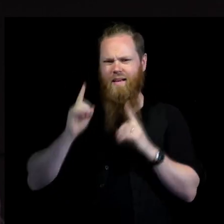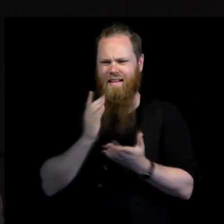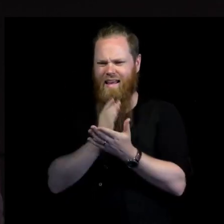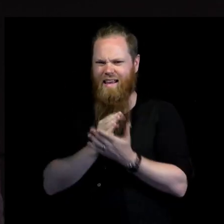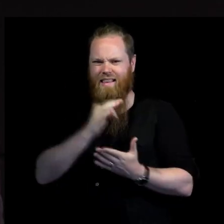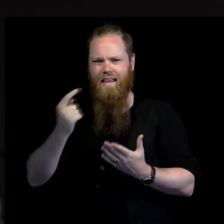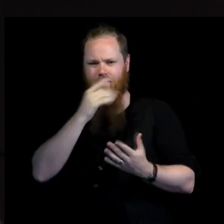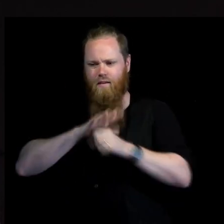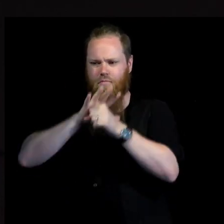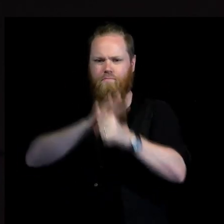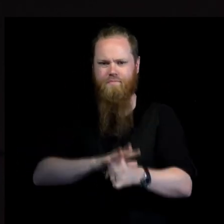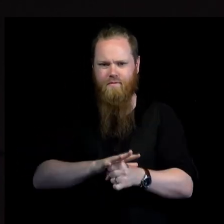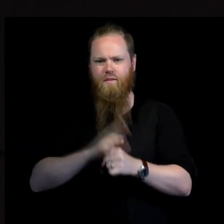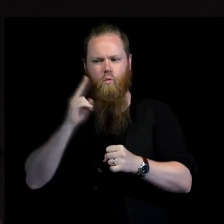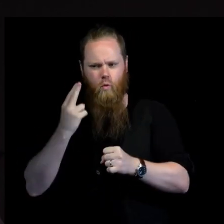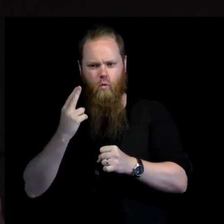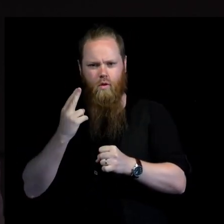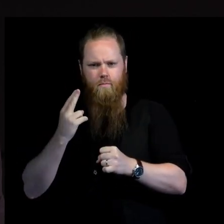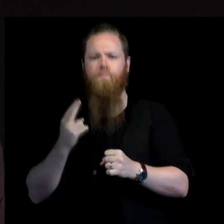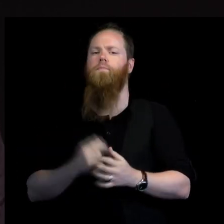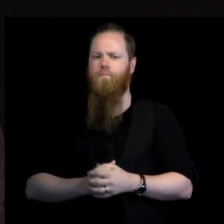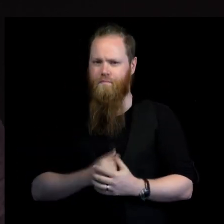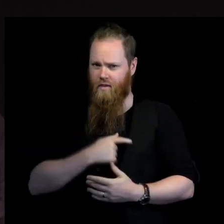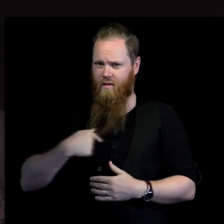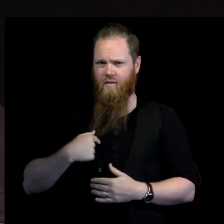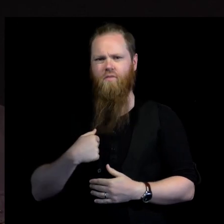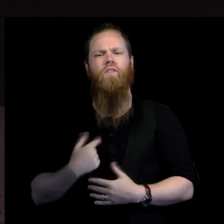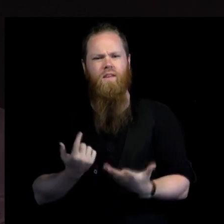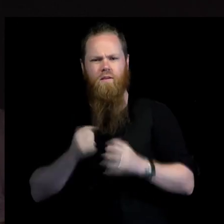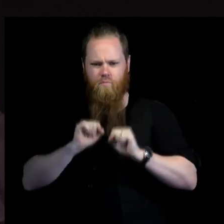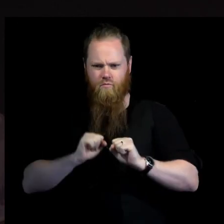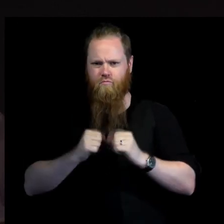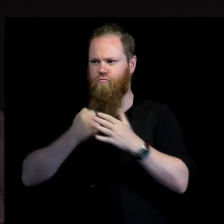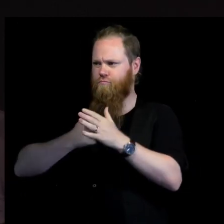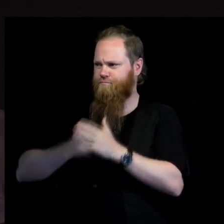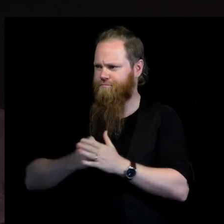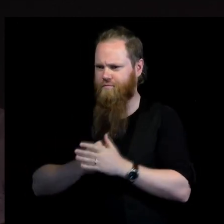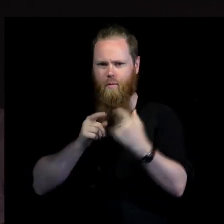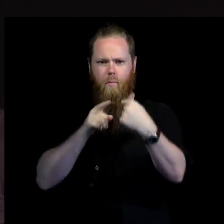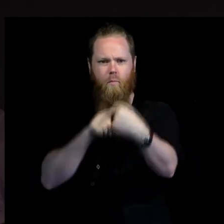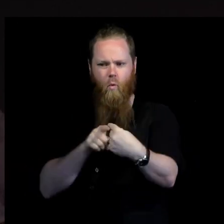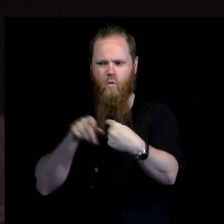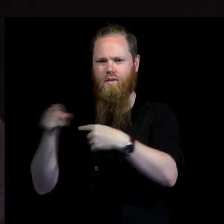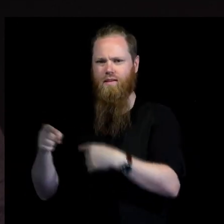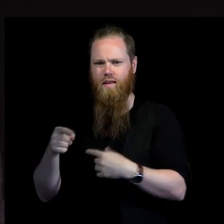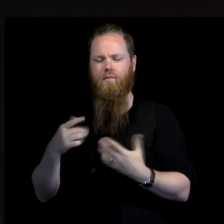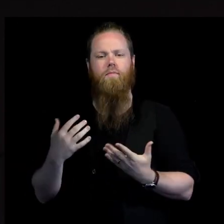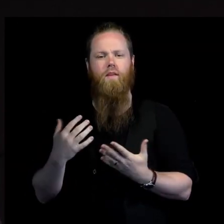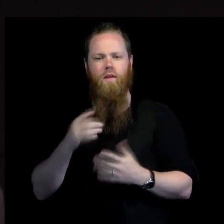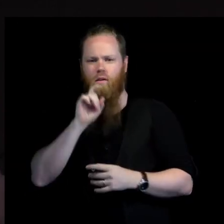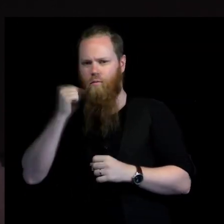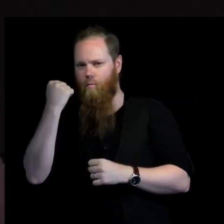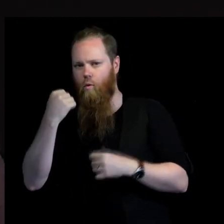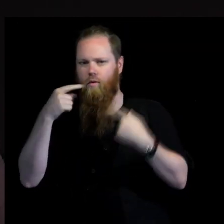and the pressure is upon us. We face a bare knuckled multidirectional brawl about the legitimacy and